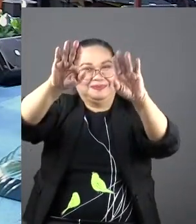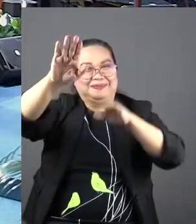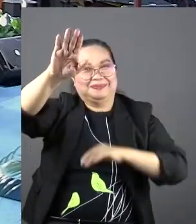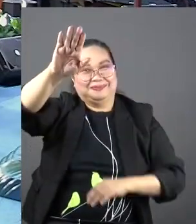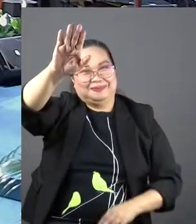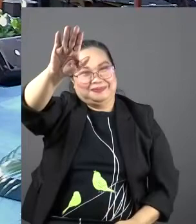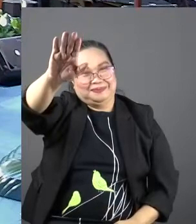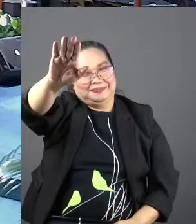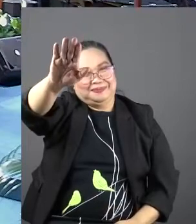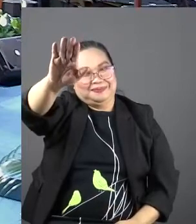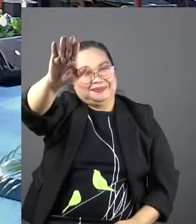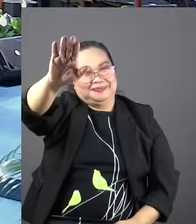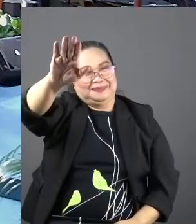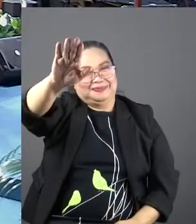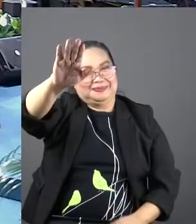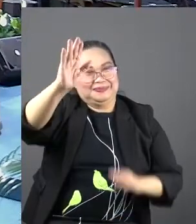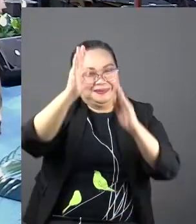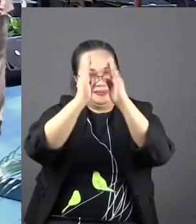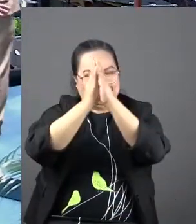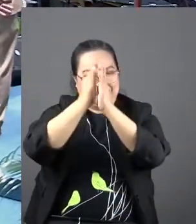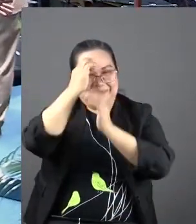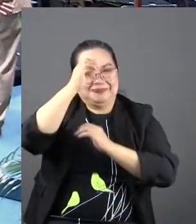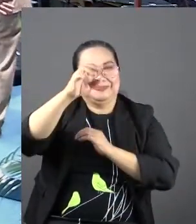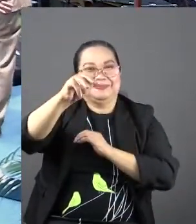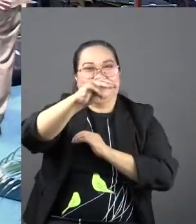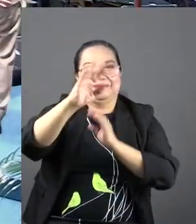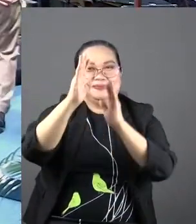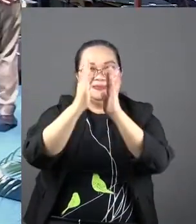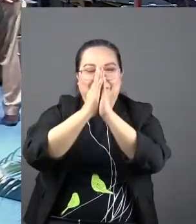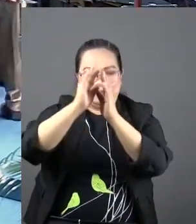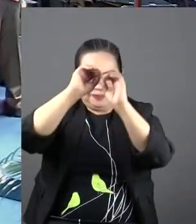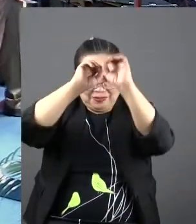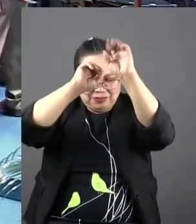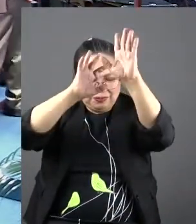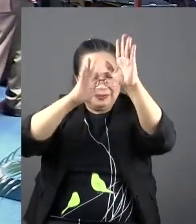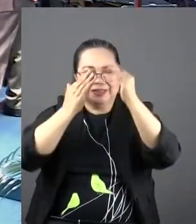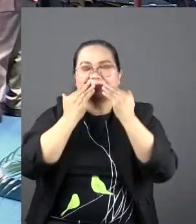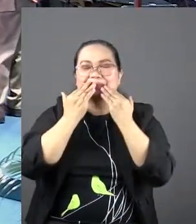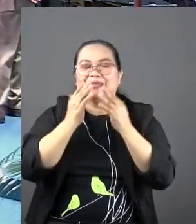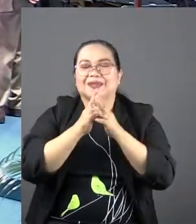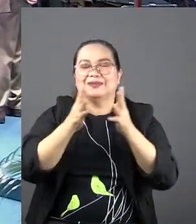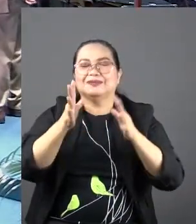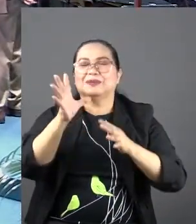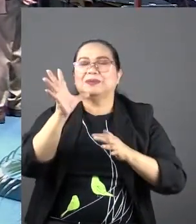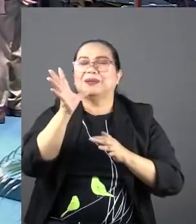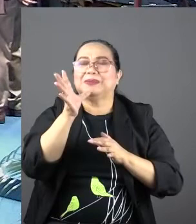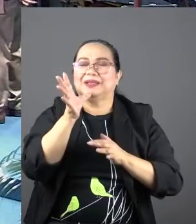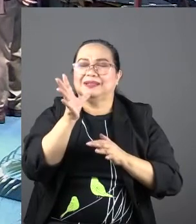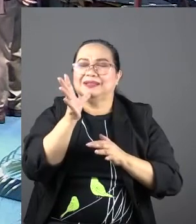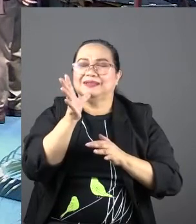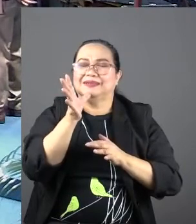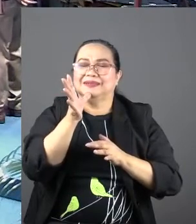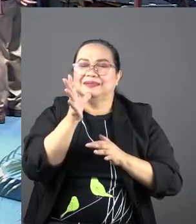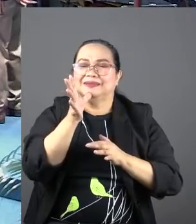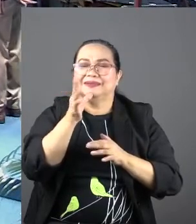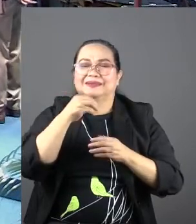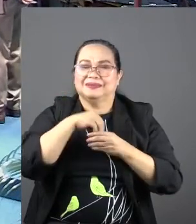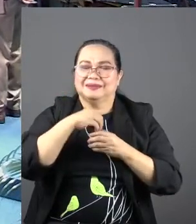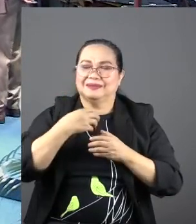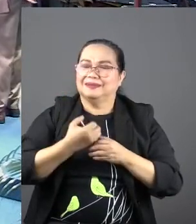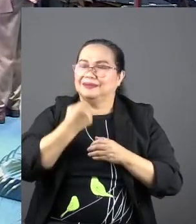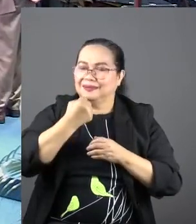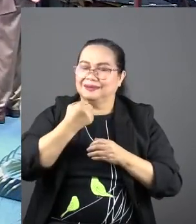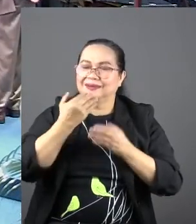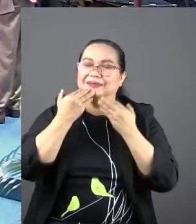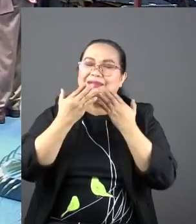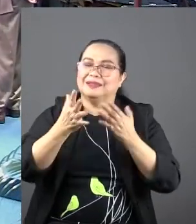right hand towards them as I pray for them? Let's pray. Father, thank you for our mothers. In my own heart, I thank you